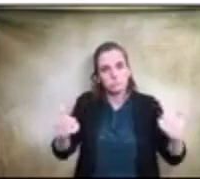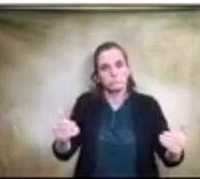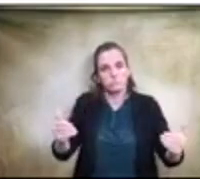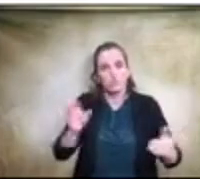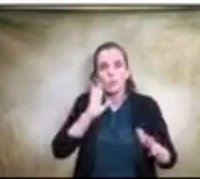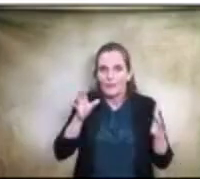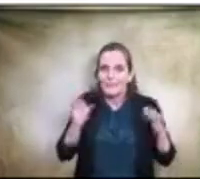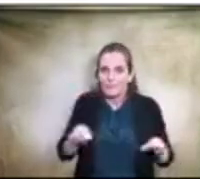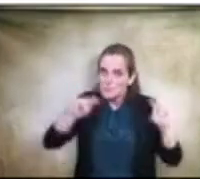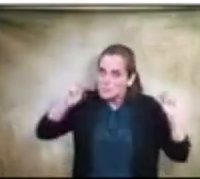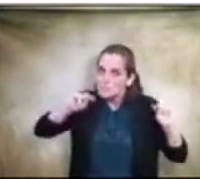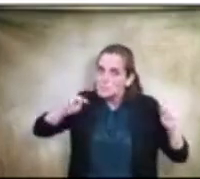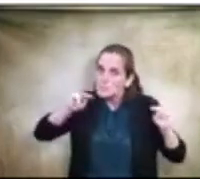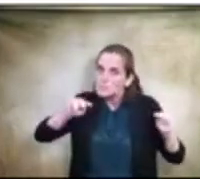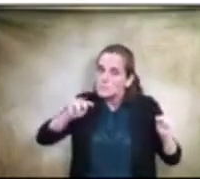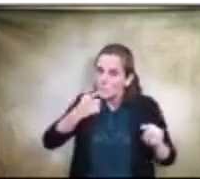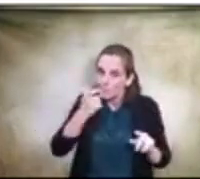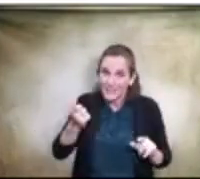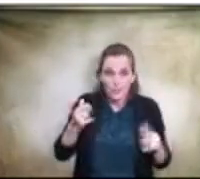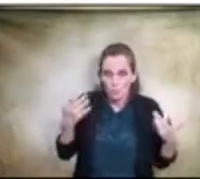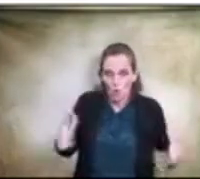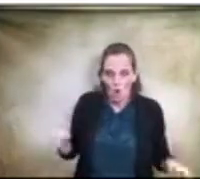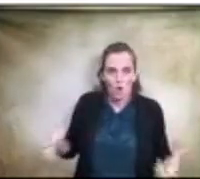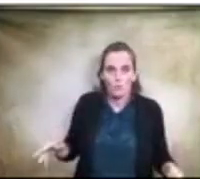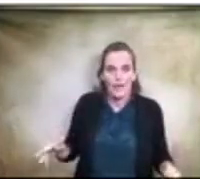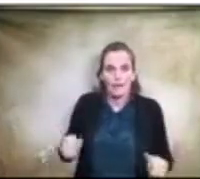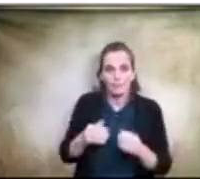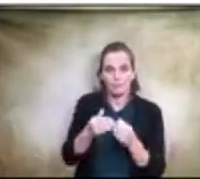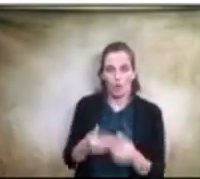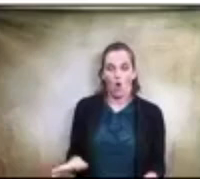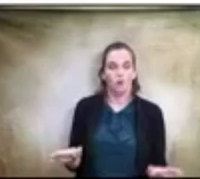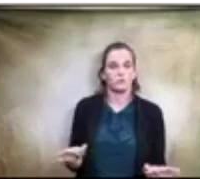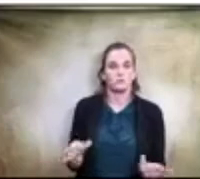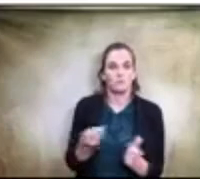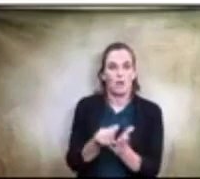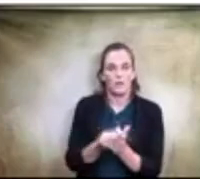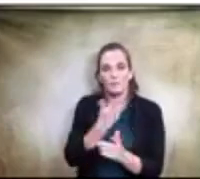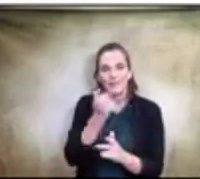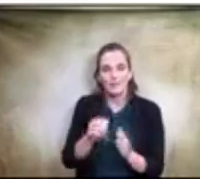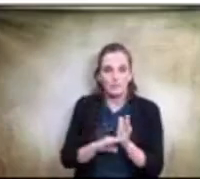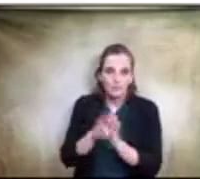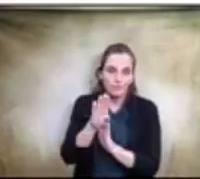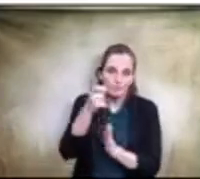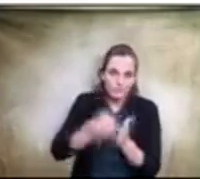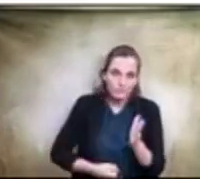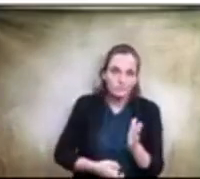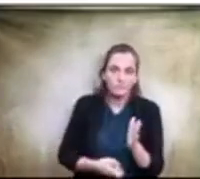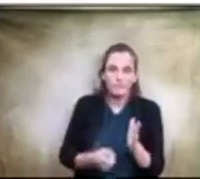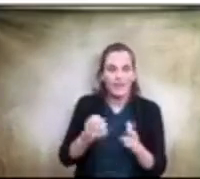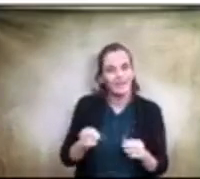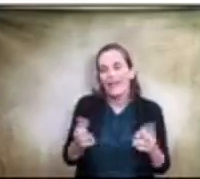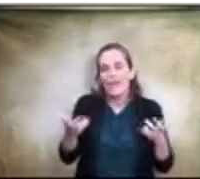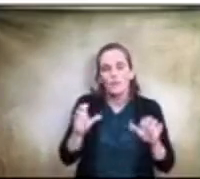eye because we are already losing. We have already lost because of escalation costs and, and, and you don't want that. So I can't